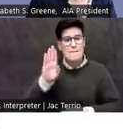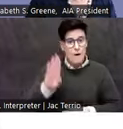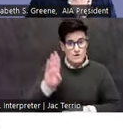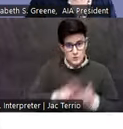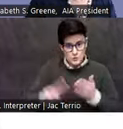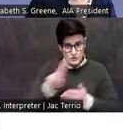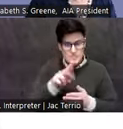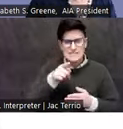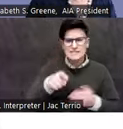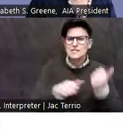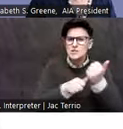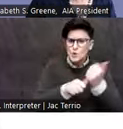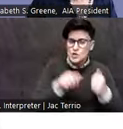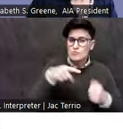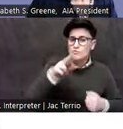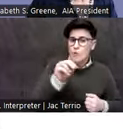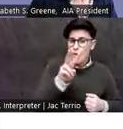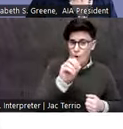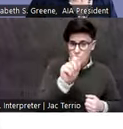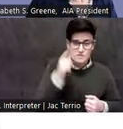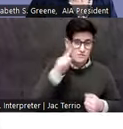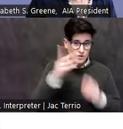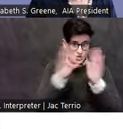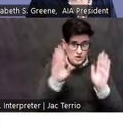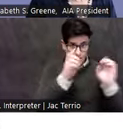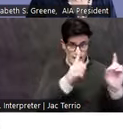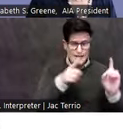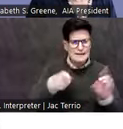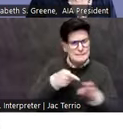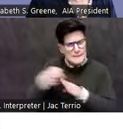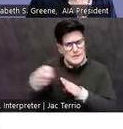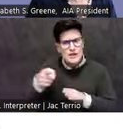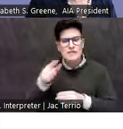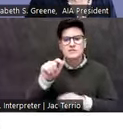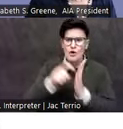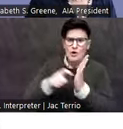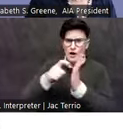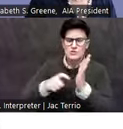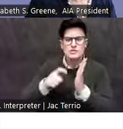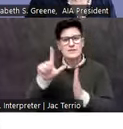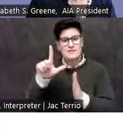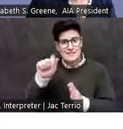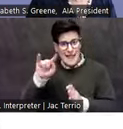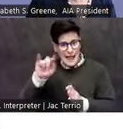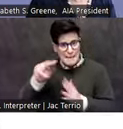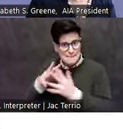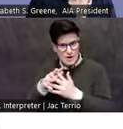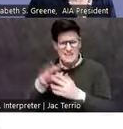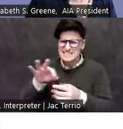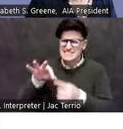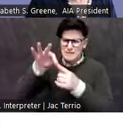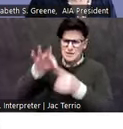Provost for General Education. He specializes in the archaeology of Latin America, especially Central Mexico,